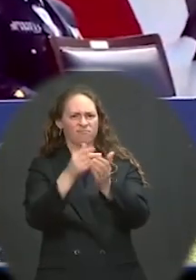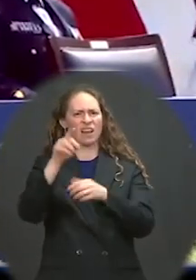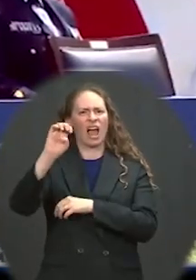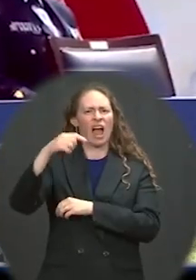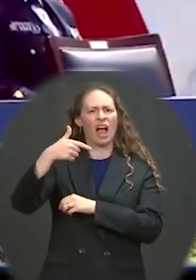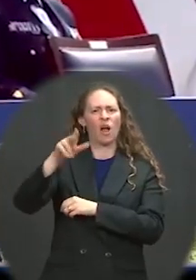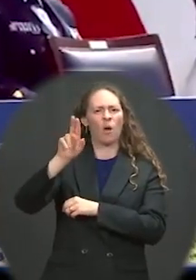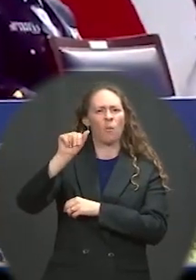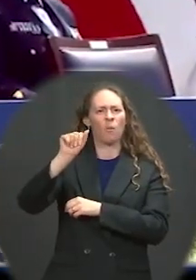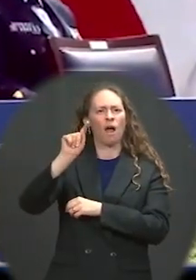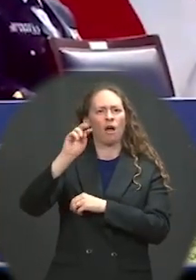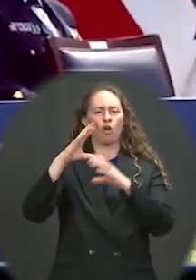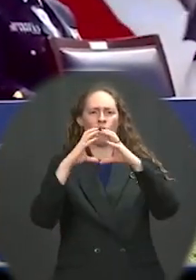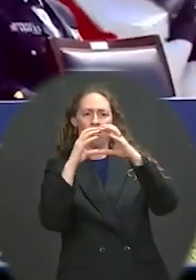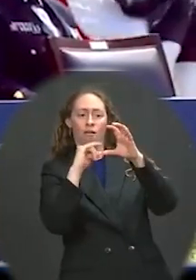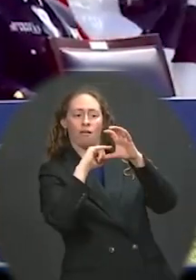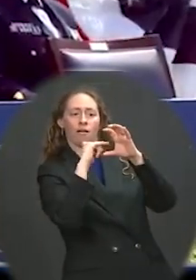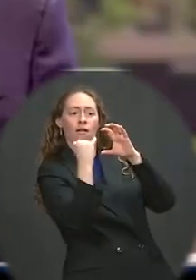Galapagos Islands.